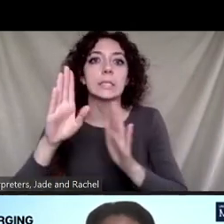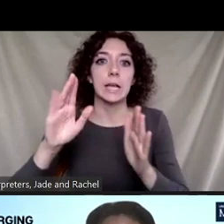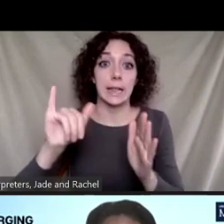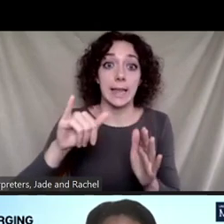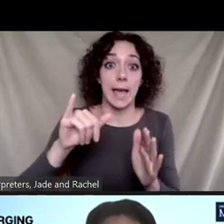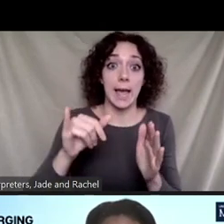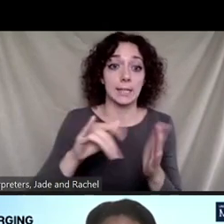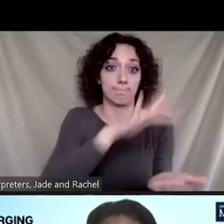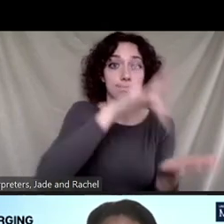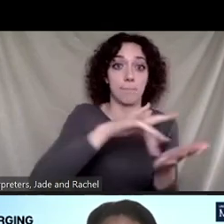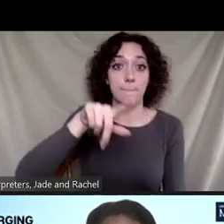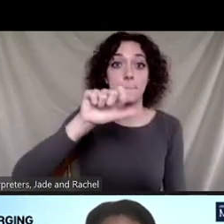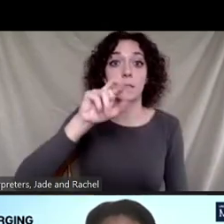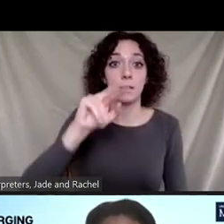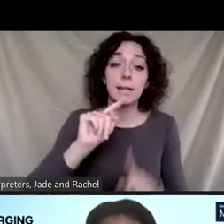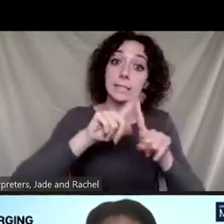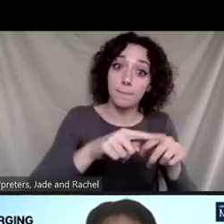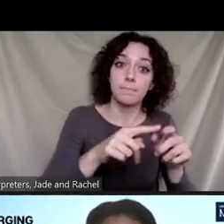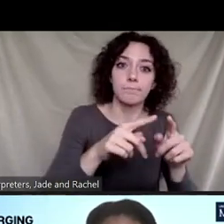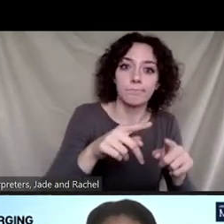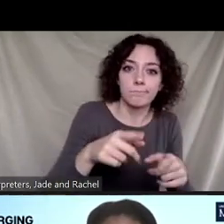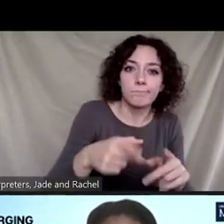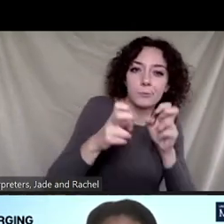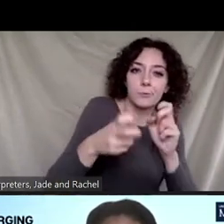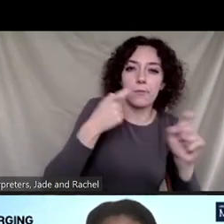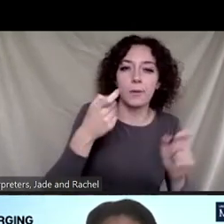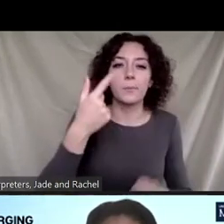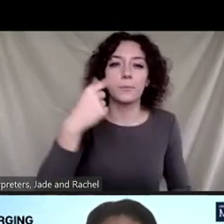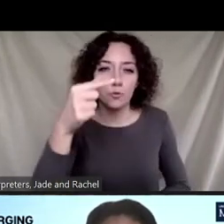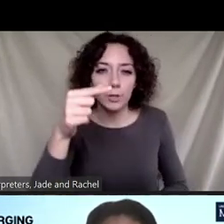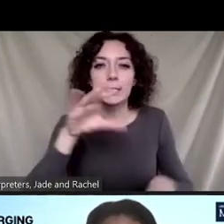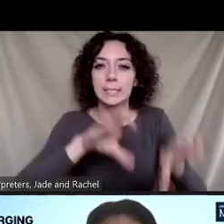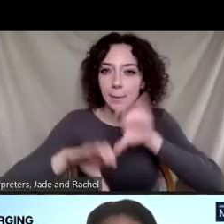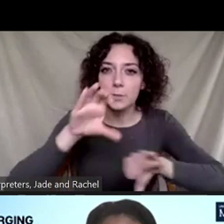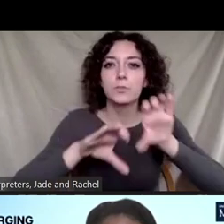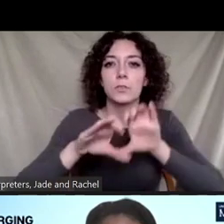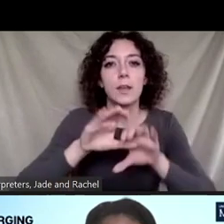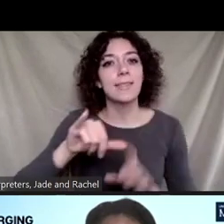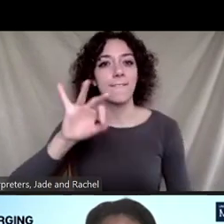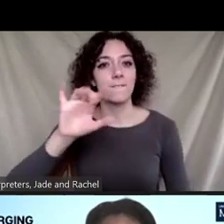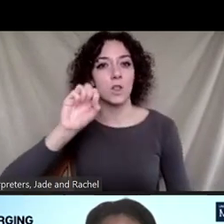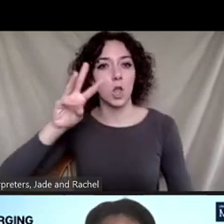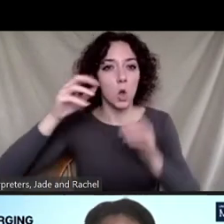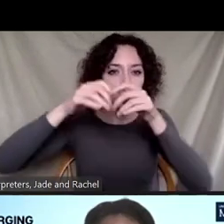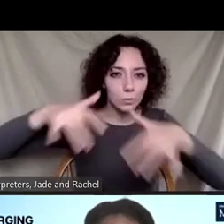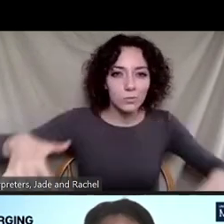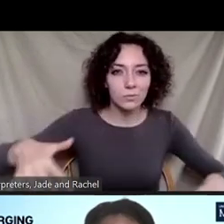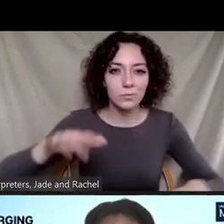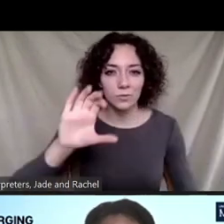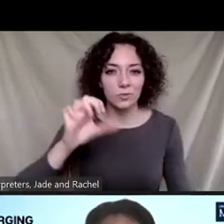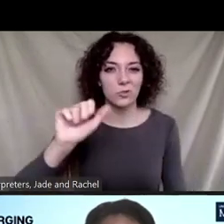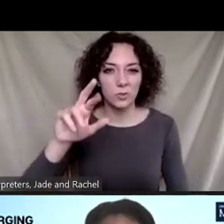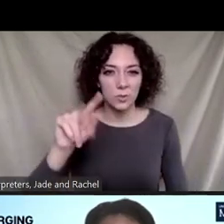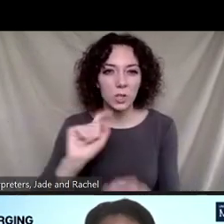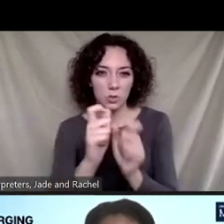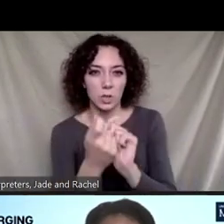on green chemistry, green engineering, and following that design flow chart I talked about changes, um, where those chemical